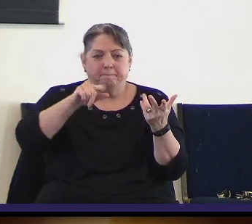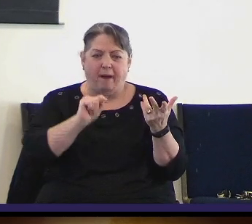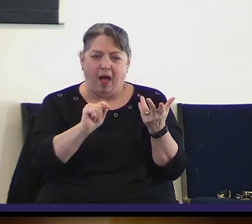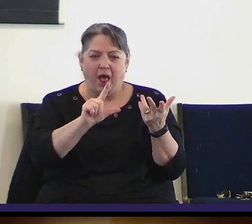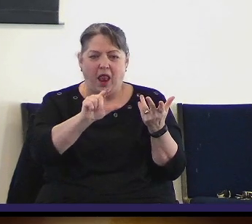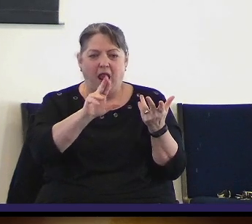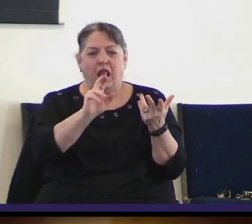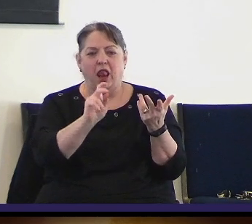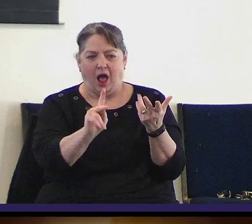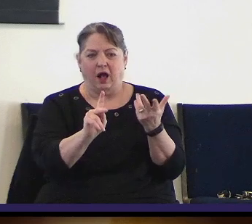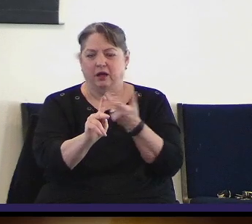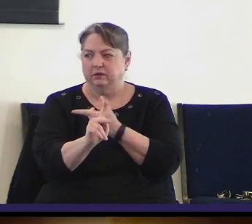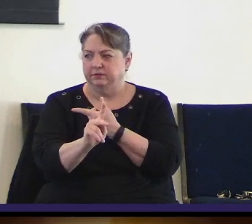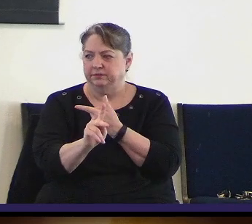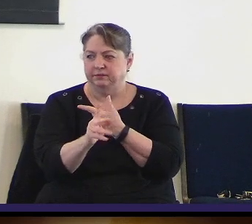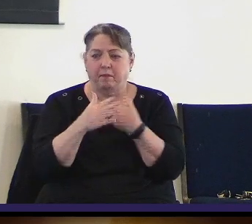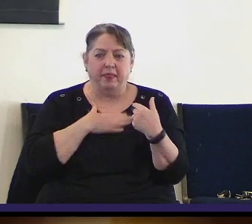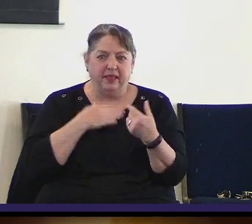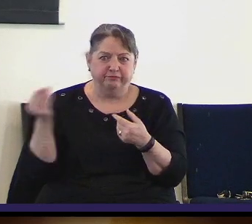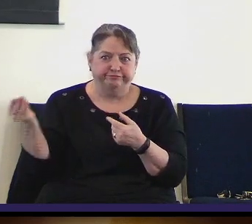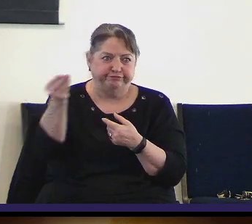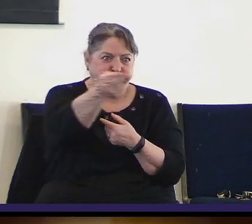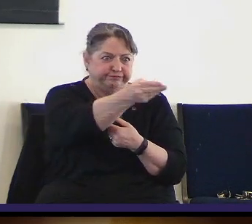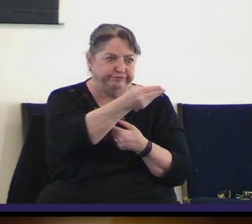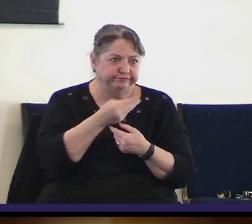to put your name down. Thank you so much.